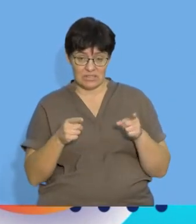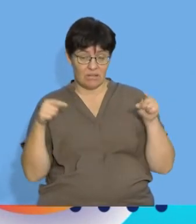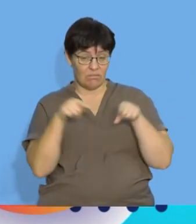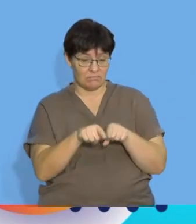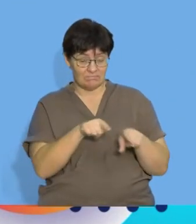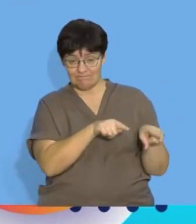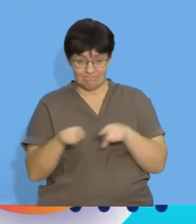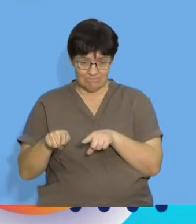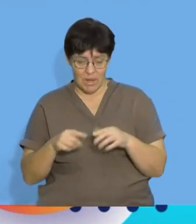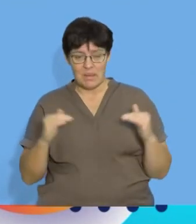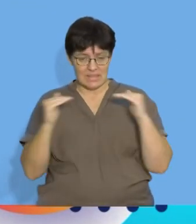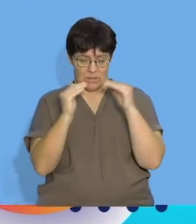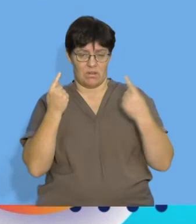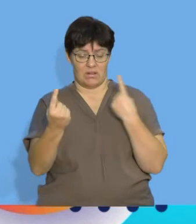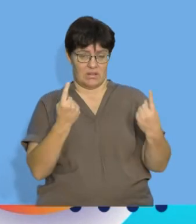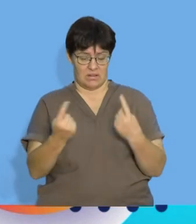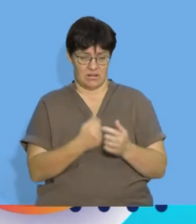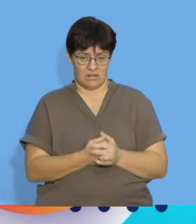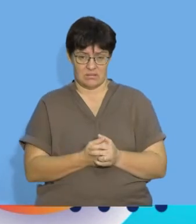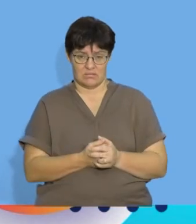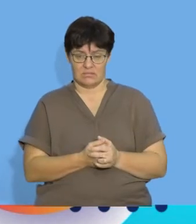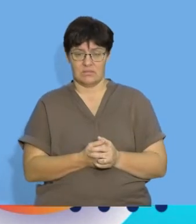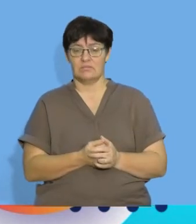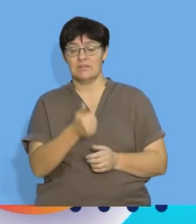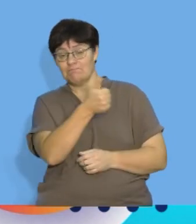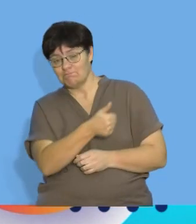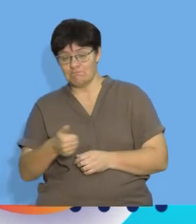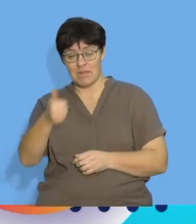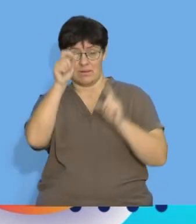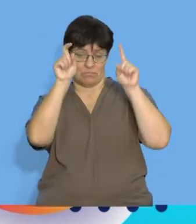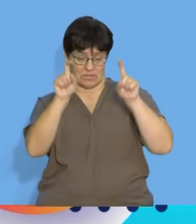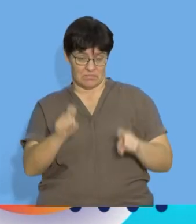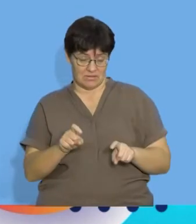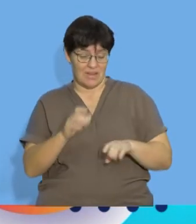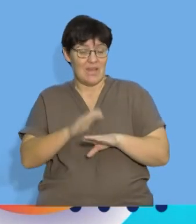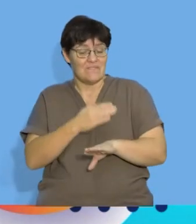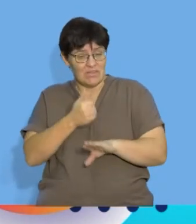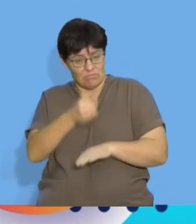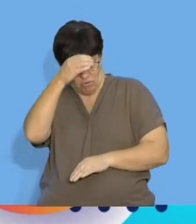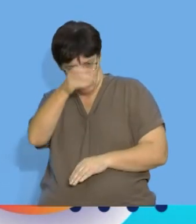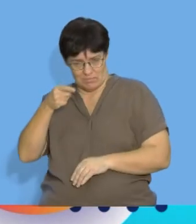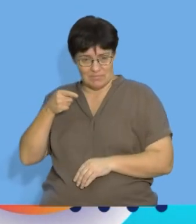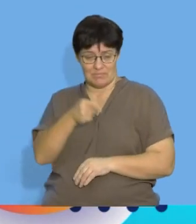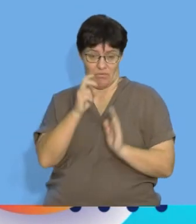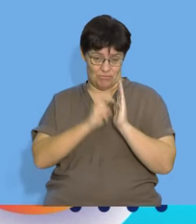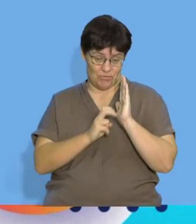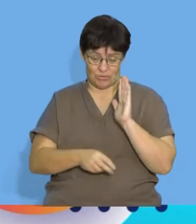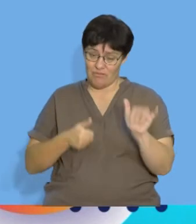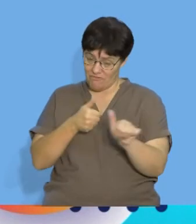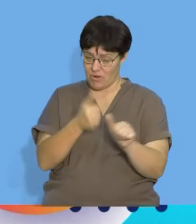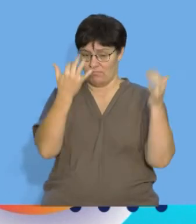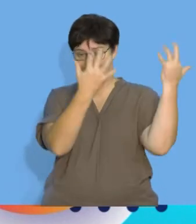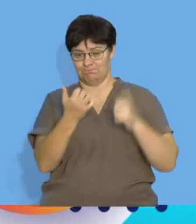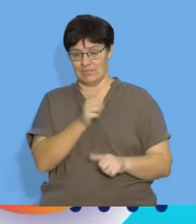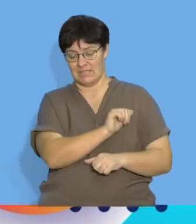have to be equal to each other we know that that is the main principle and the foundational concept and rule for